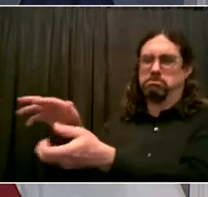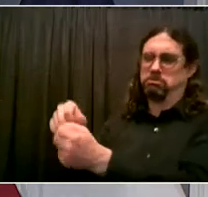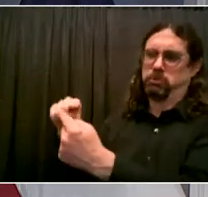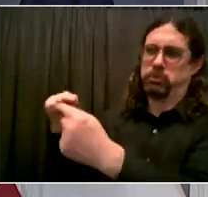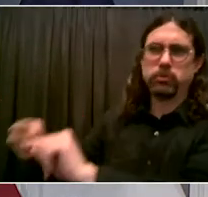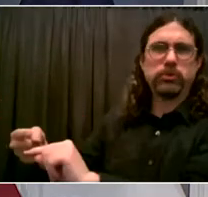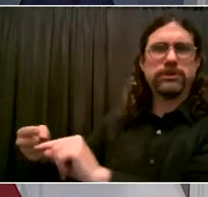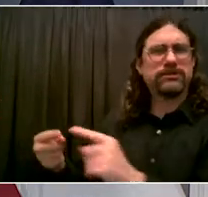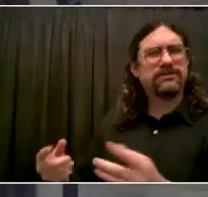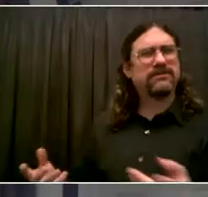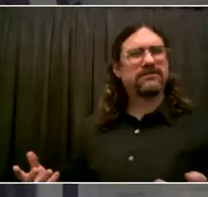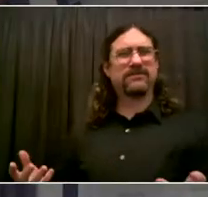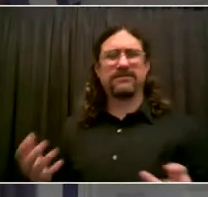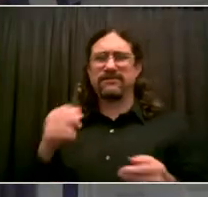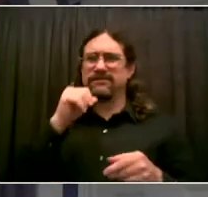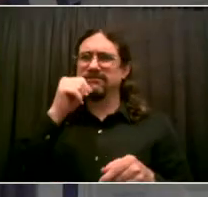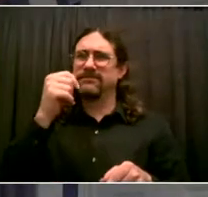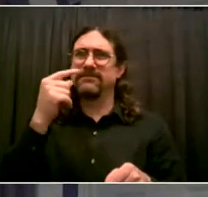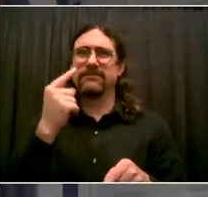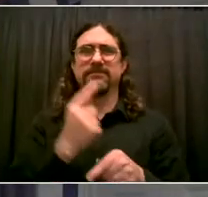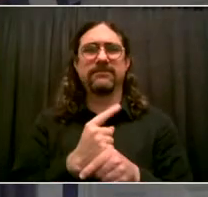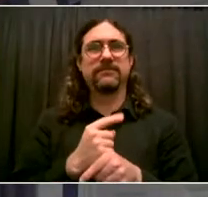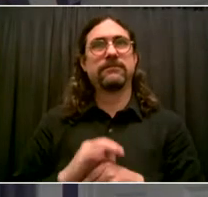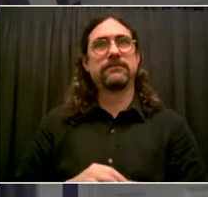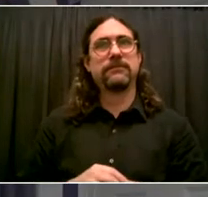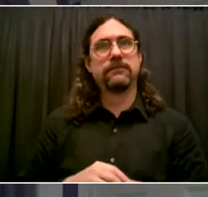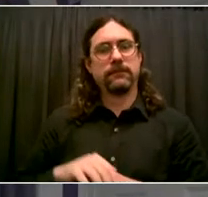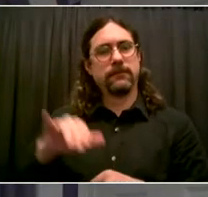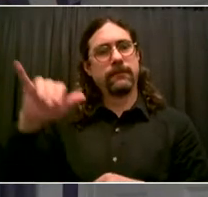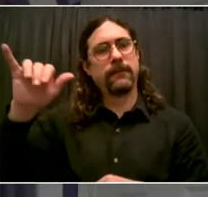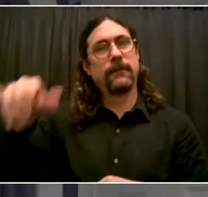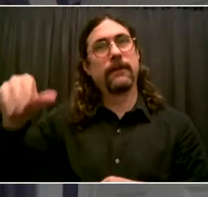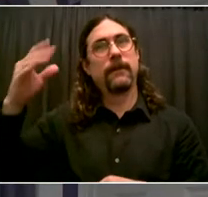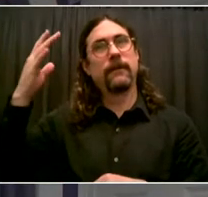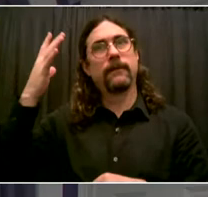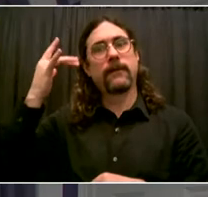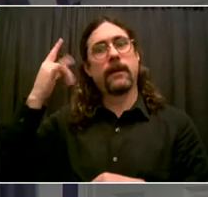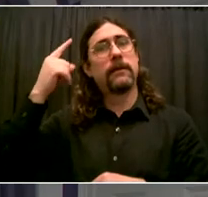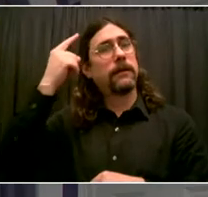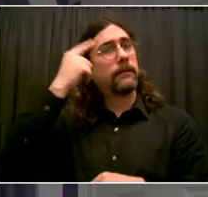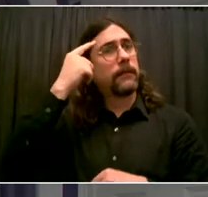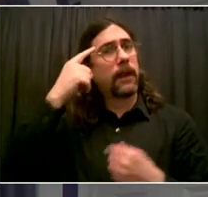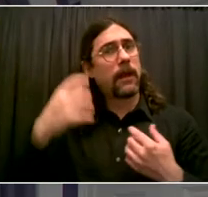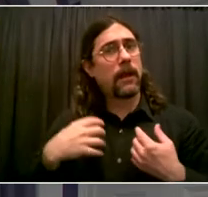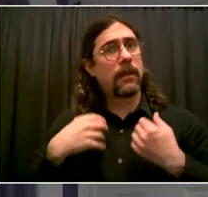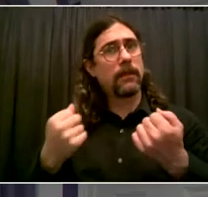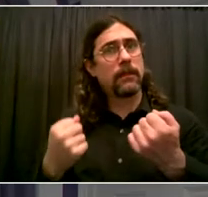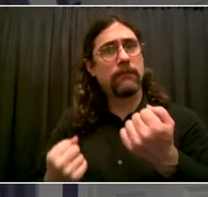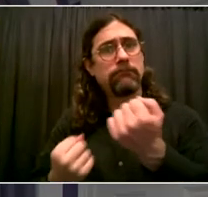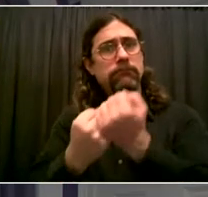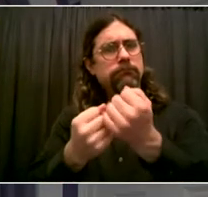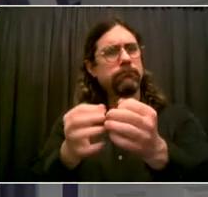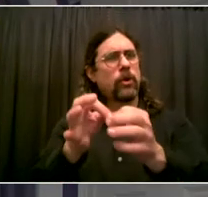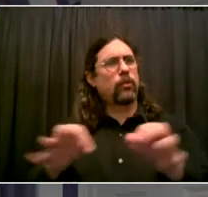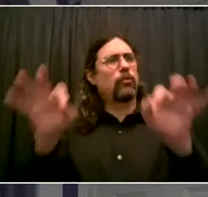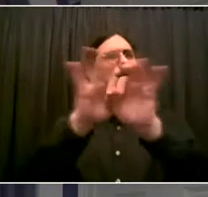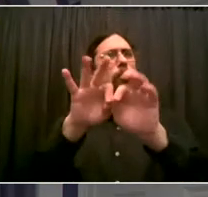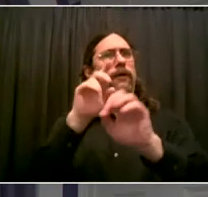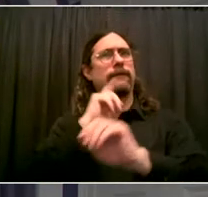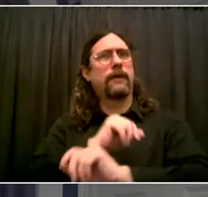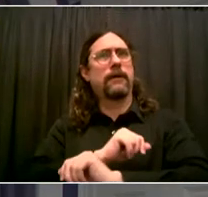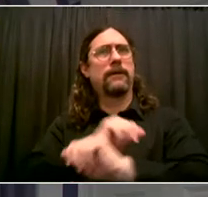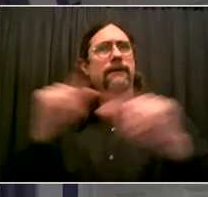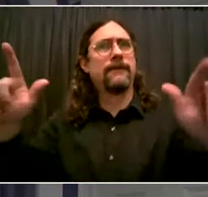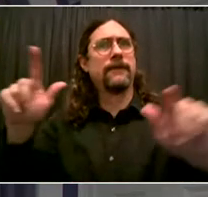these problems get any worse. I'm hopeful that this program will have real implications